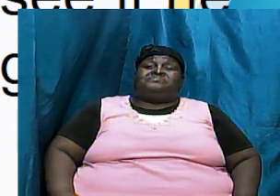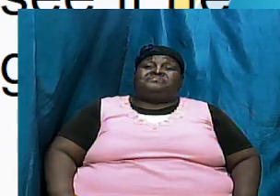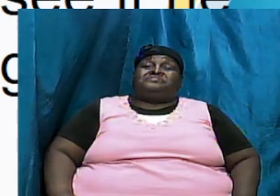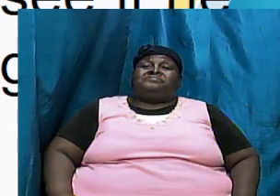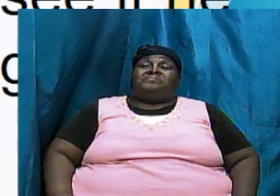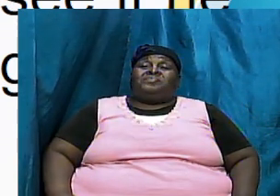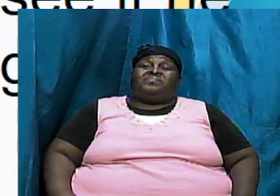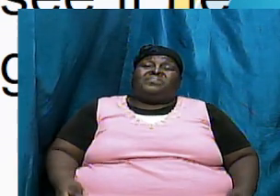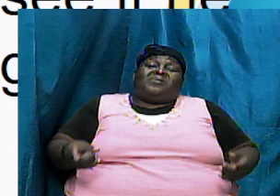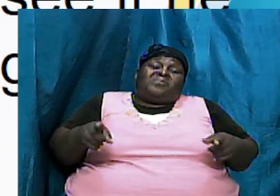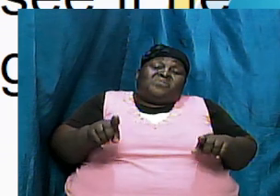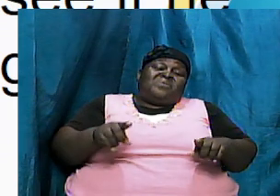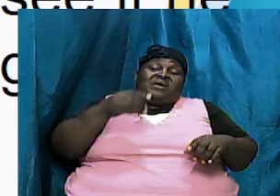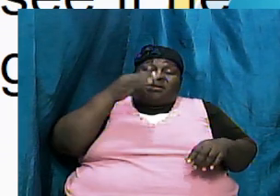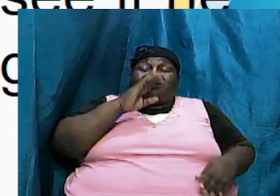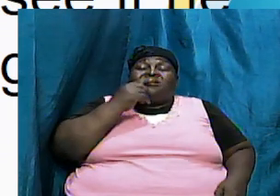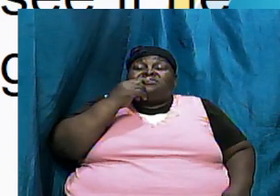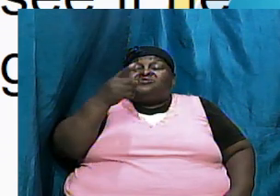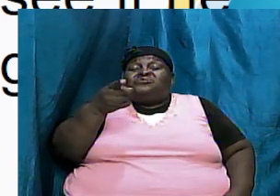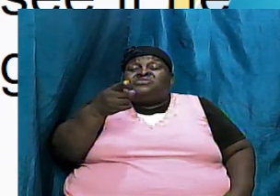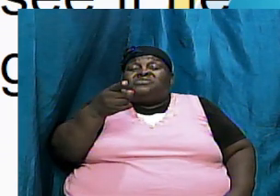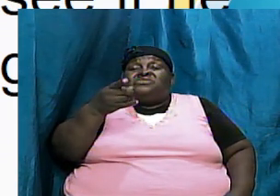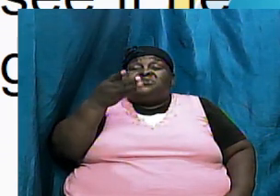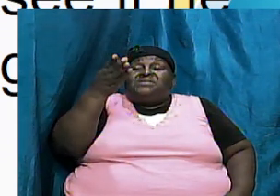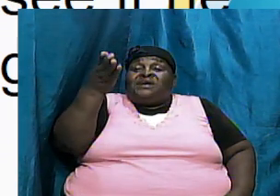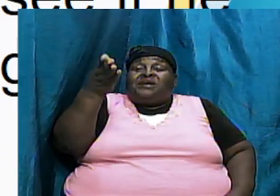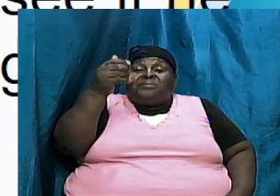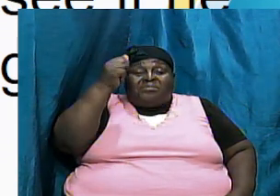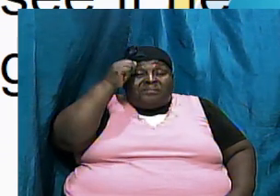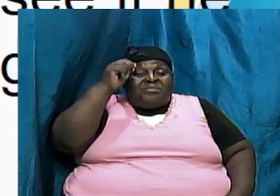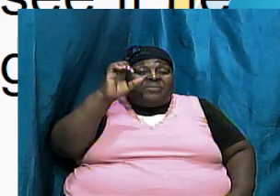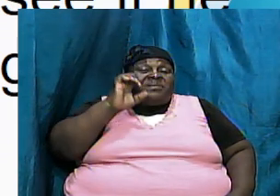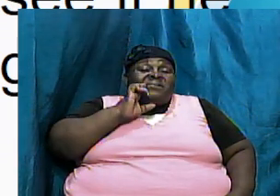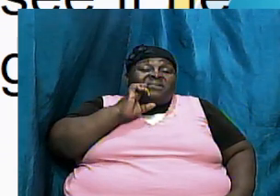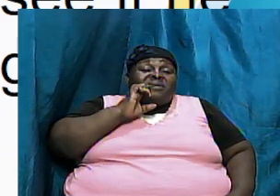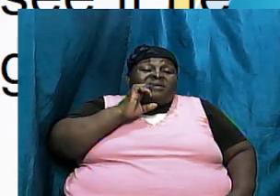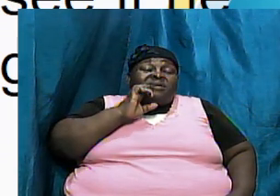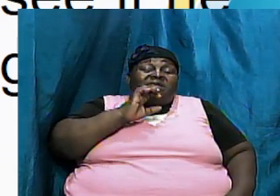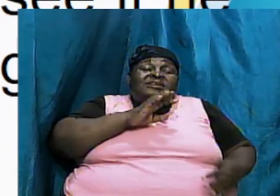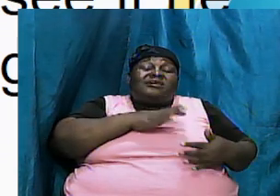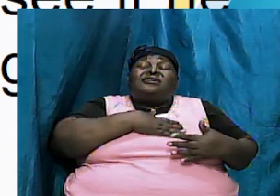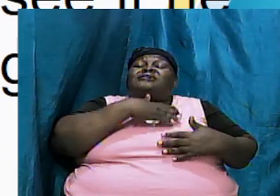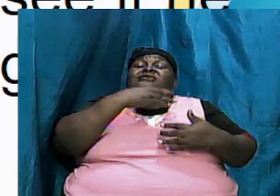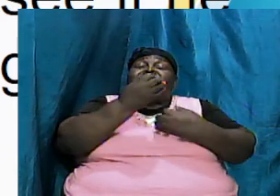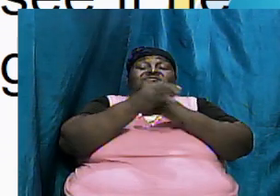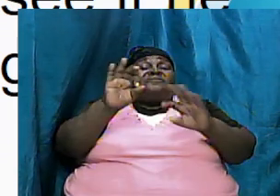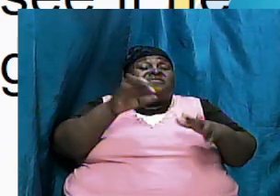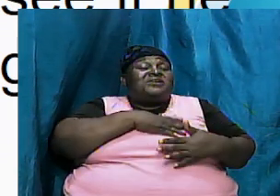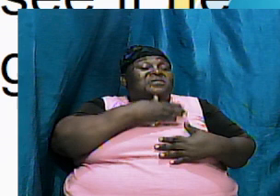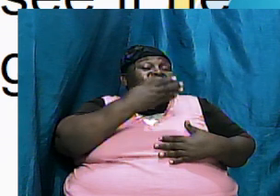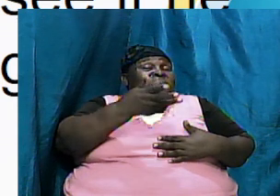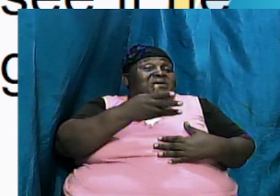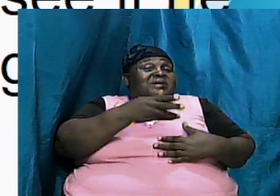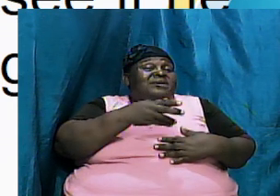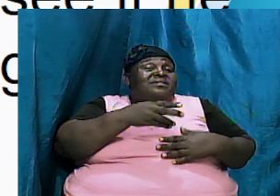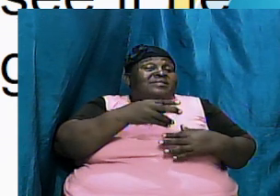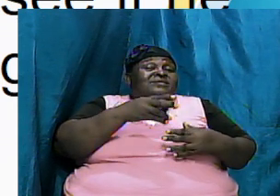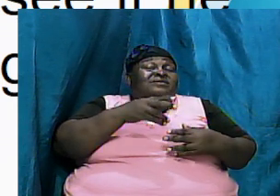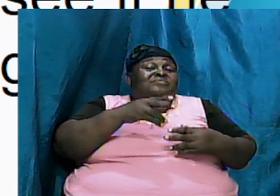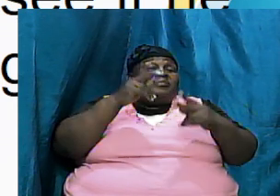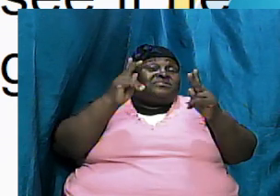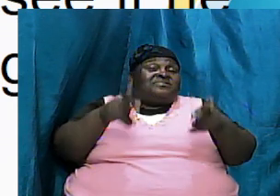while God told them having given them the free will agency and told them